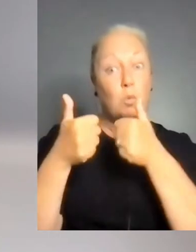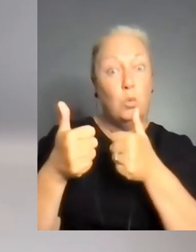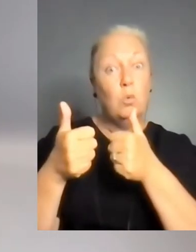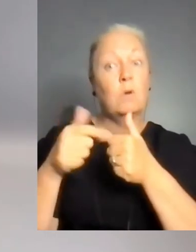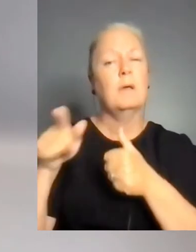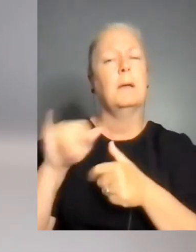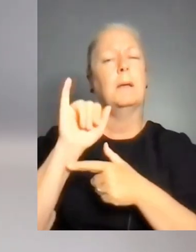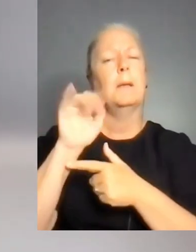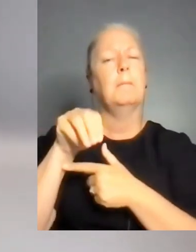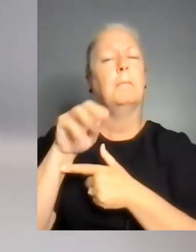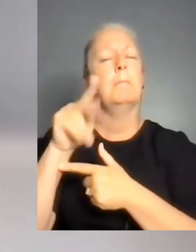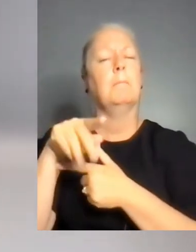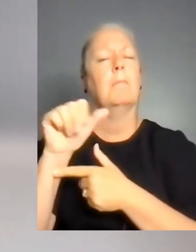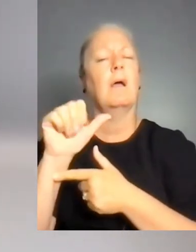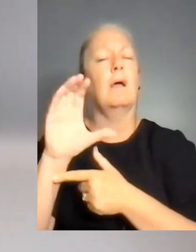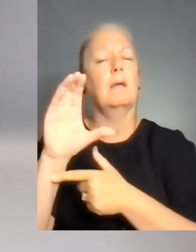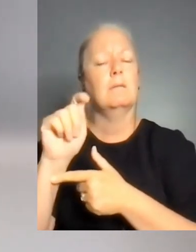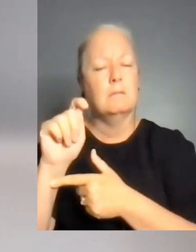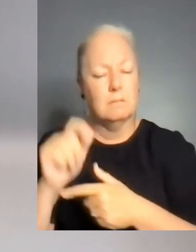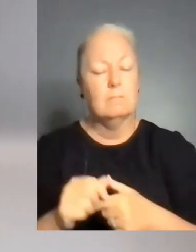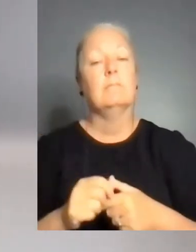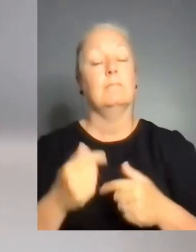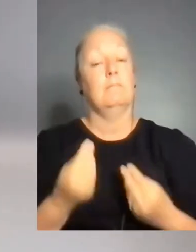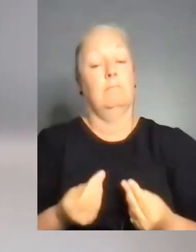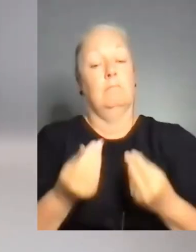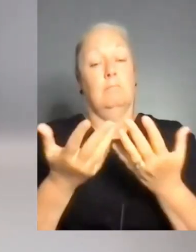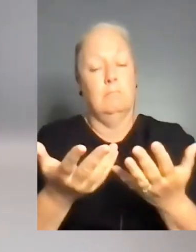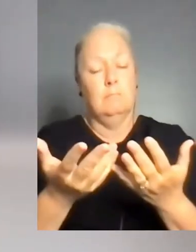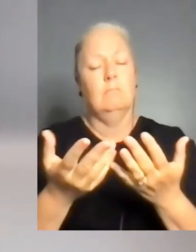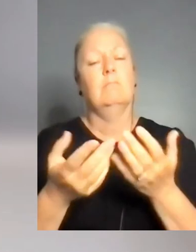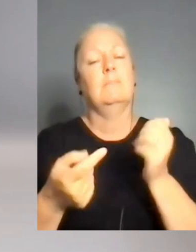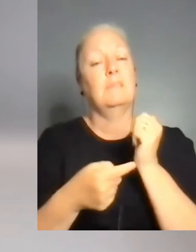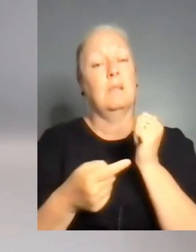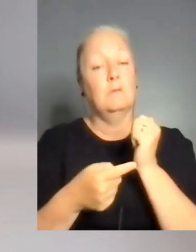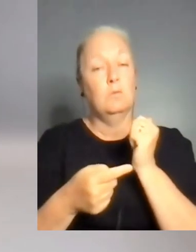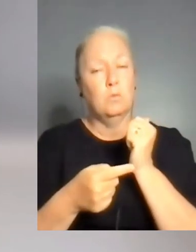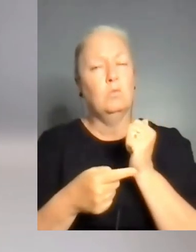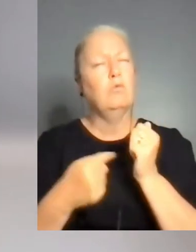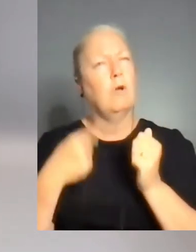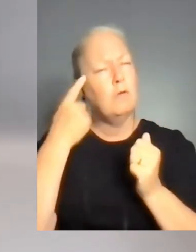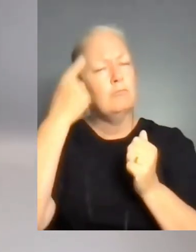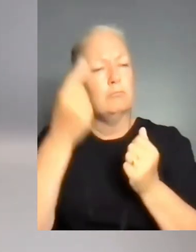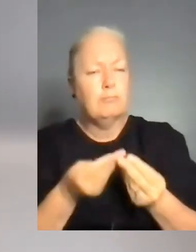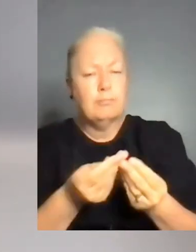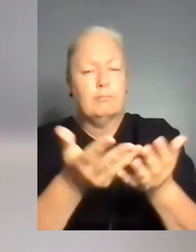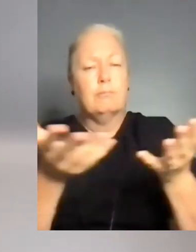We will provide a digital solution to all partners that encapsulates 15 years of experience